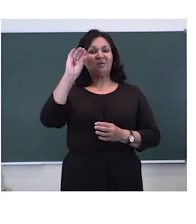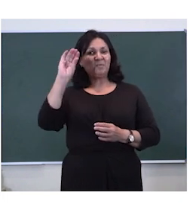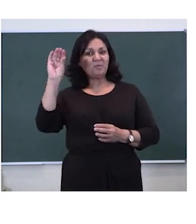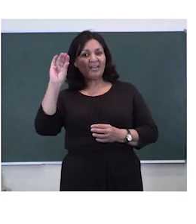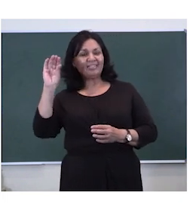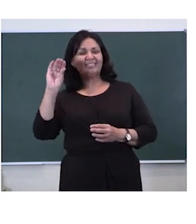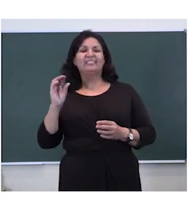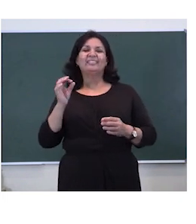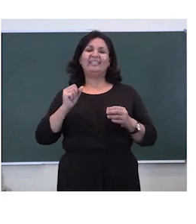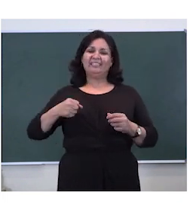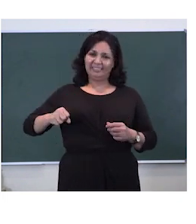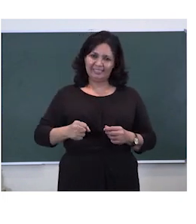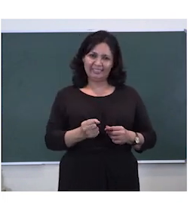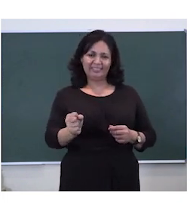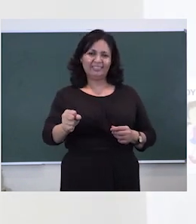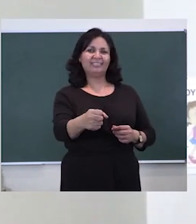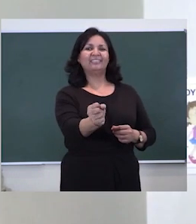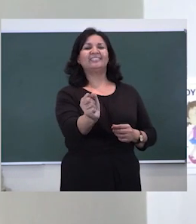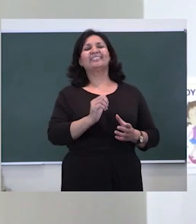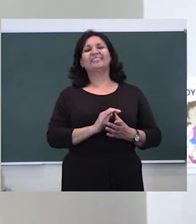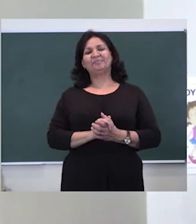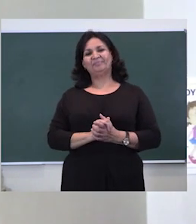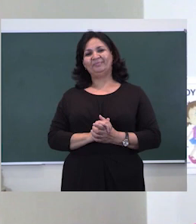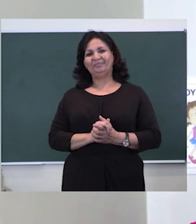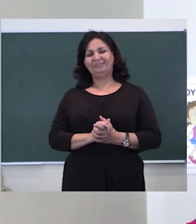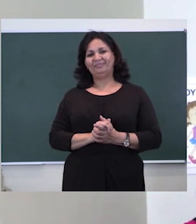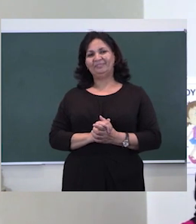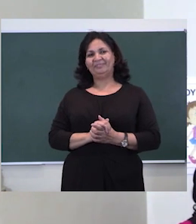ss in words, he's hissing all the time.